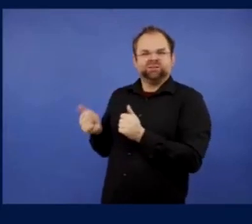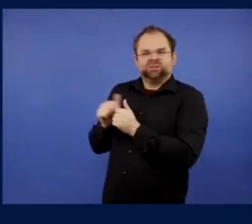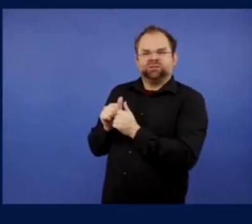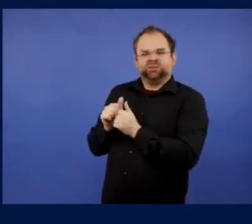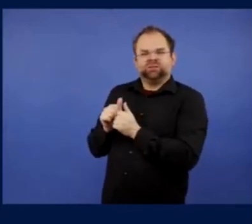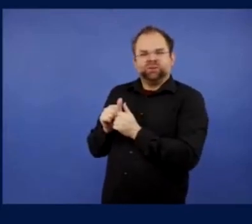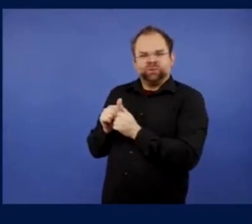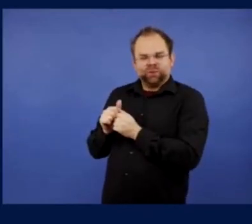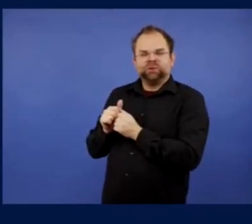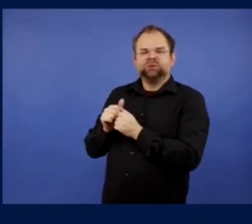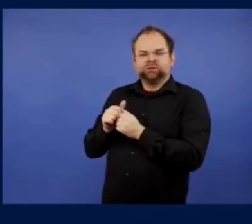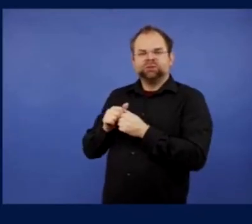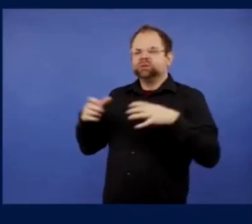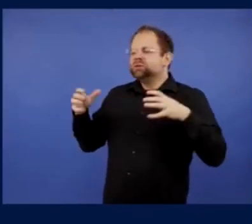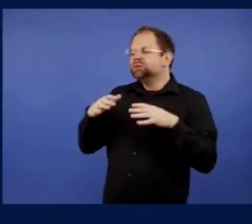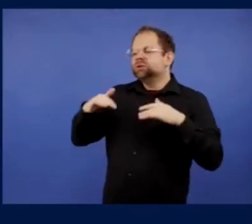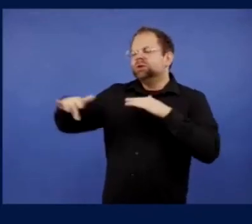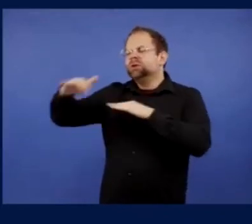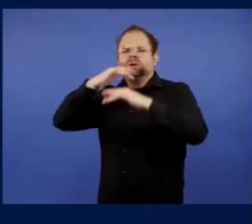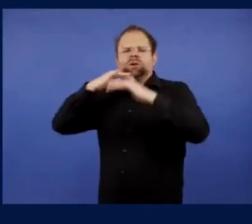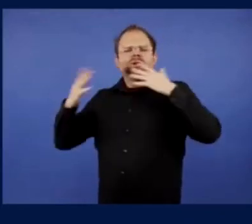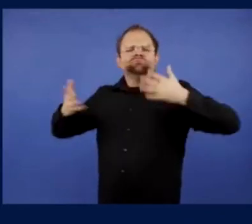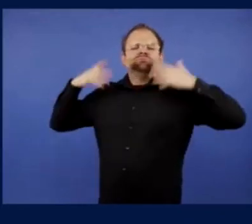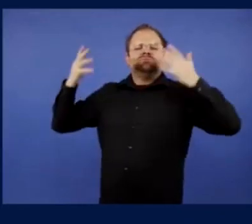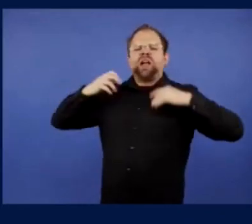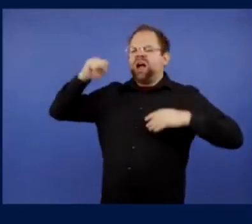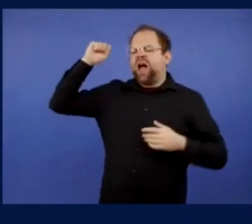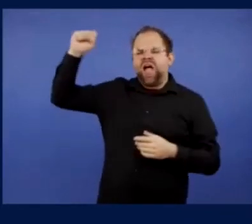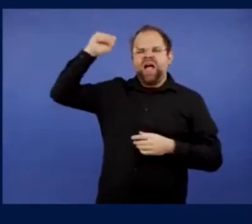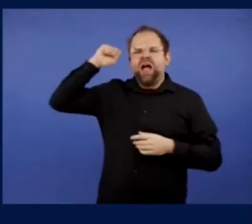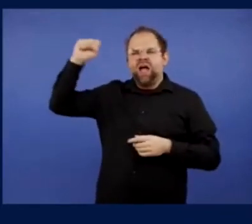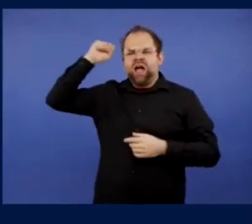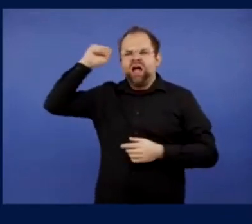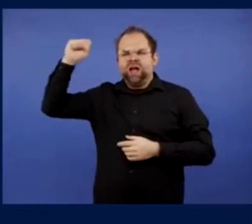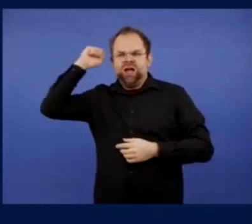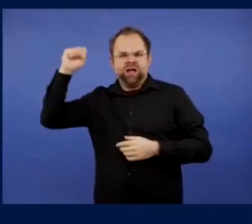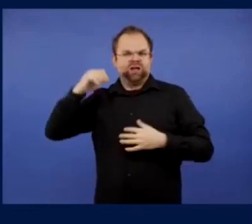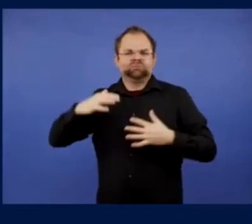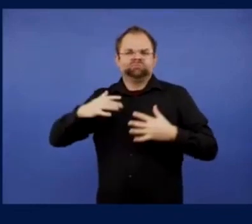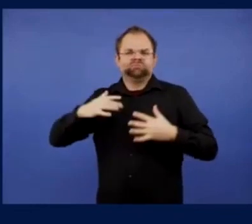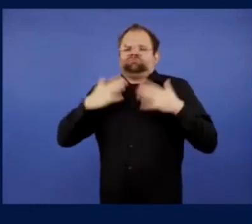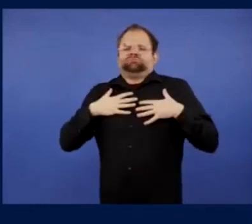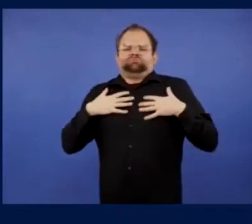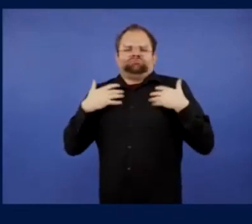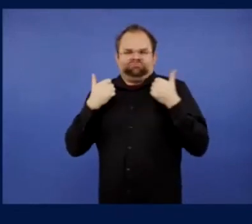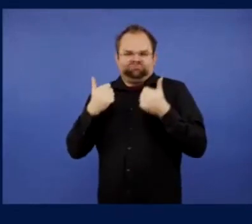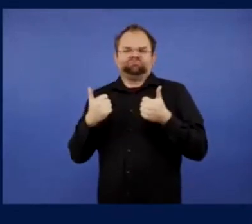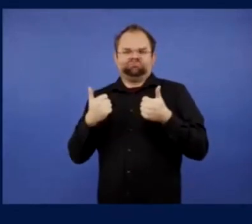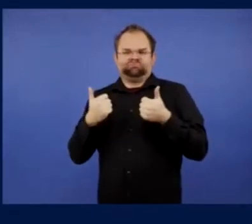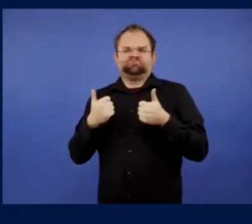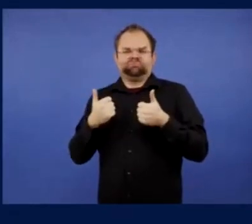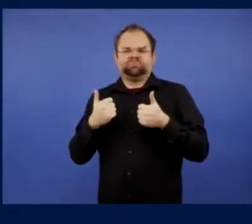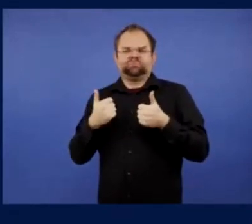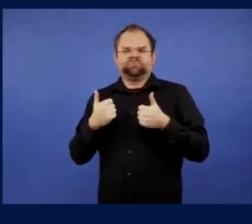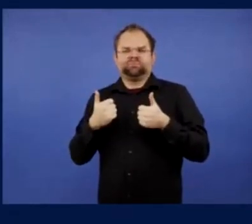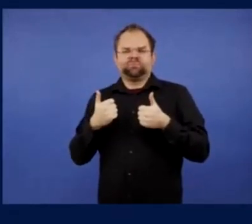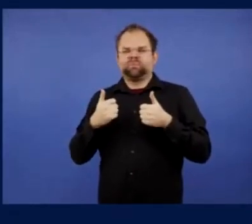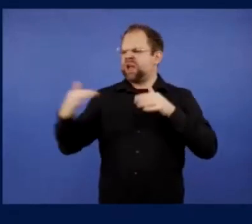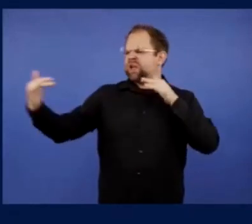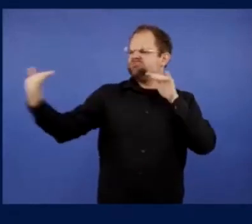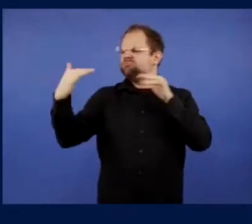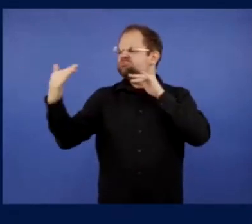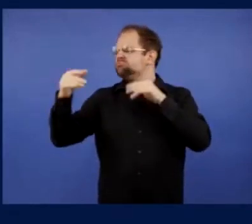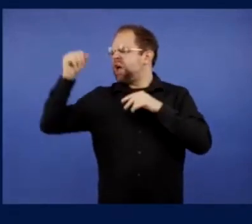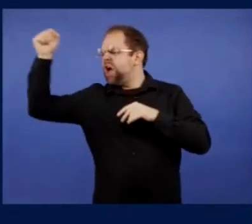match because it's only just like a small group of maybe the sort of hardcore supporters who kind of travel to, you know, particularly long